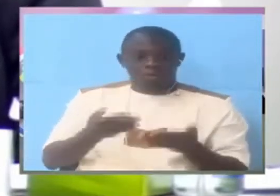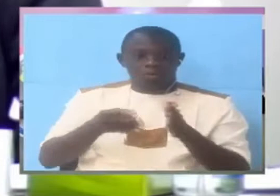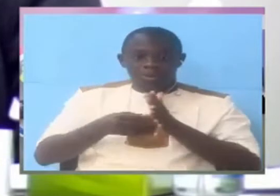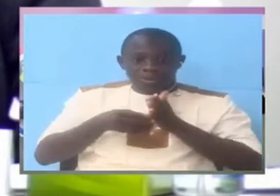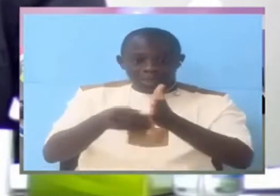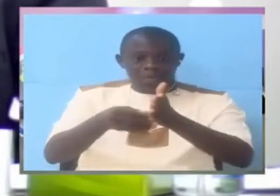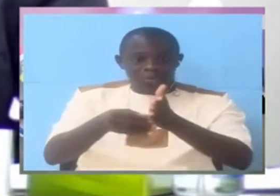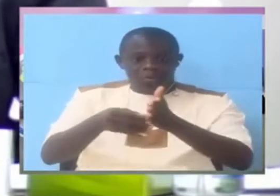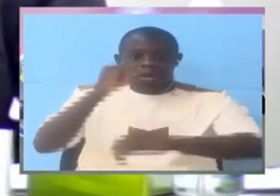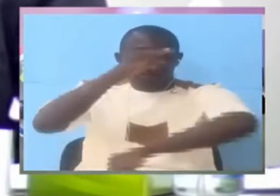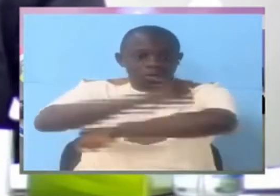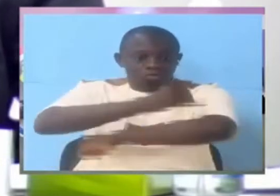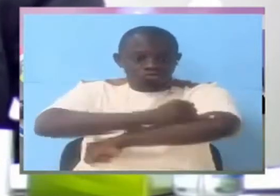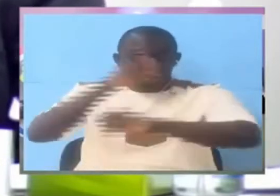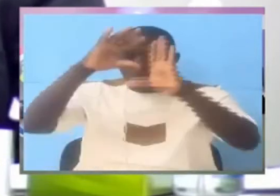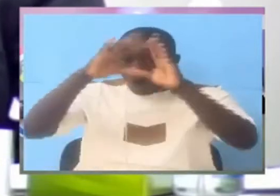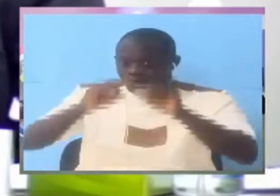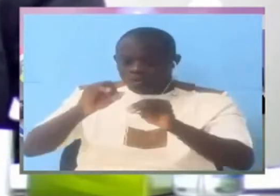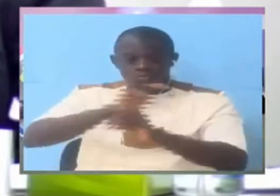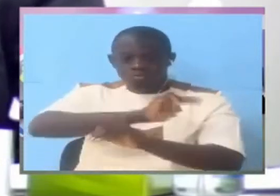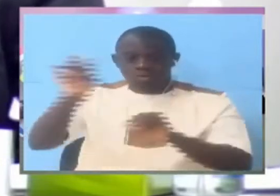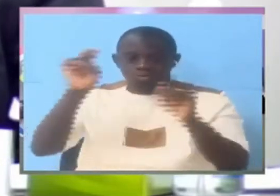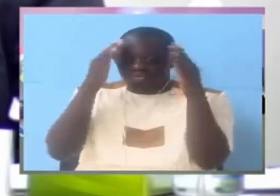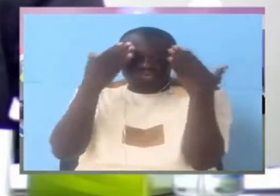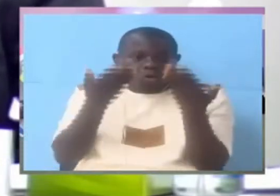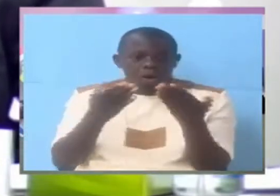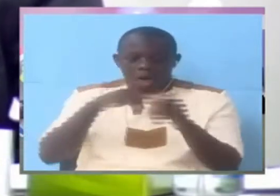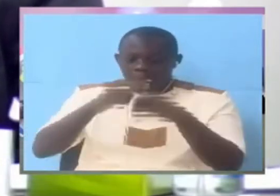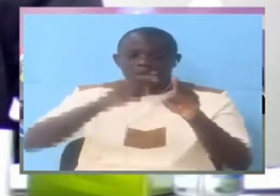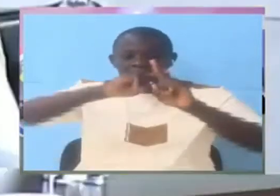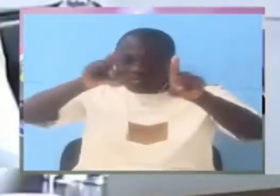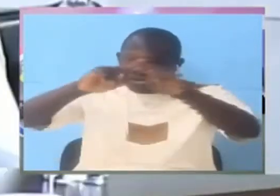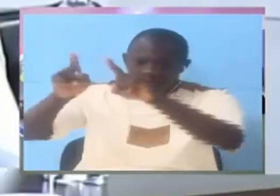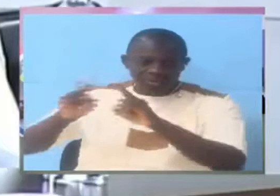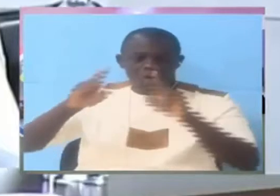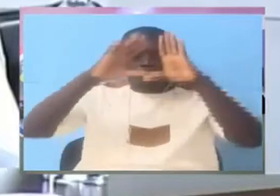of the institution would not know the functions of the various units in that institution.